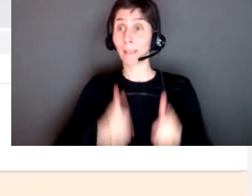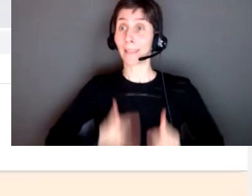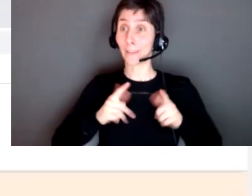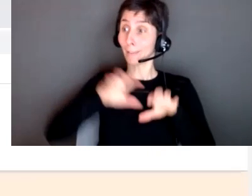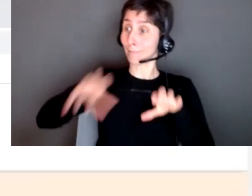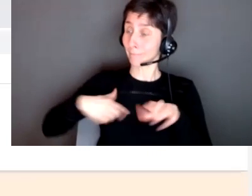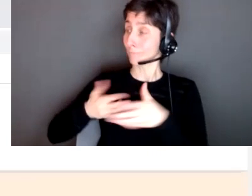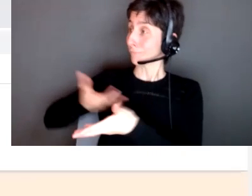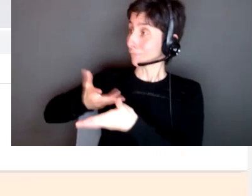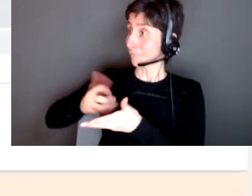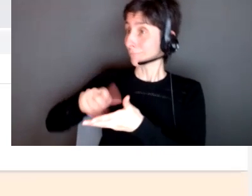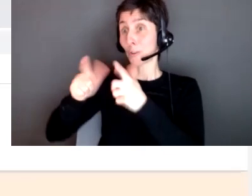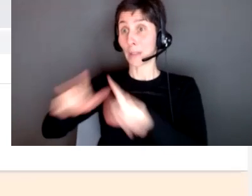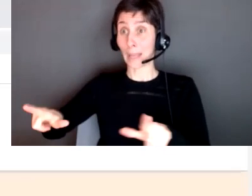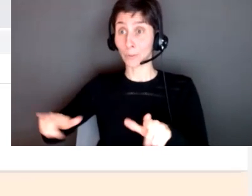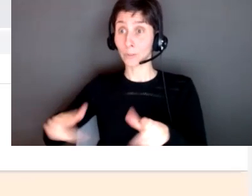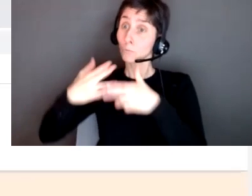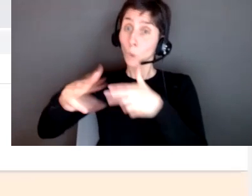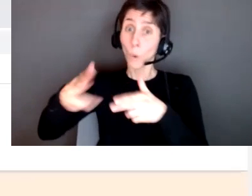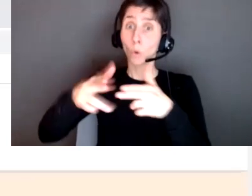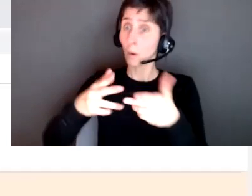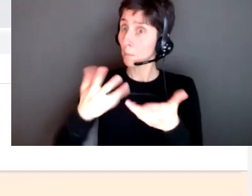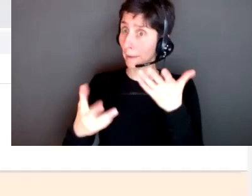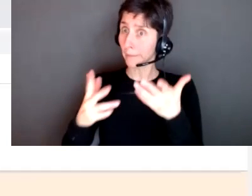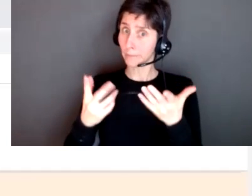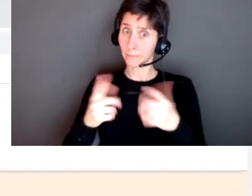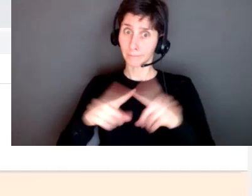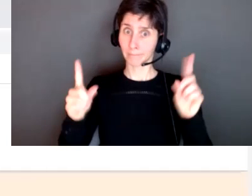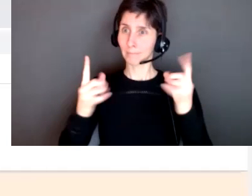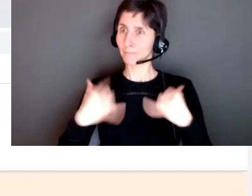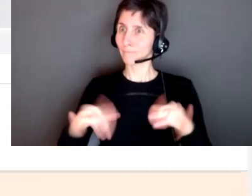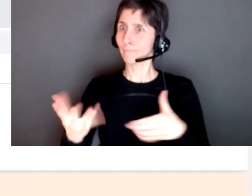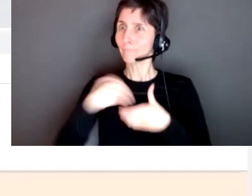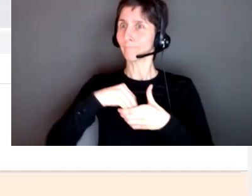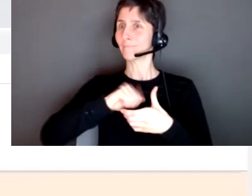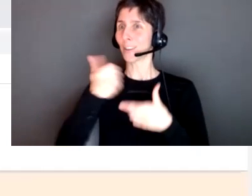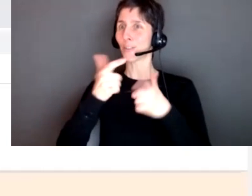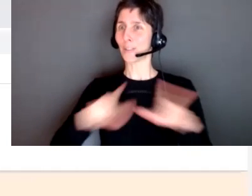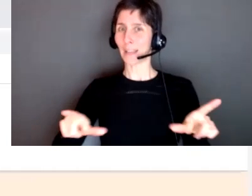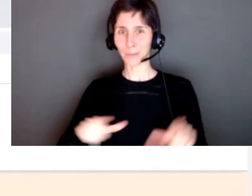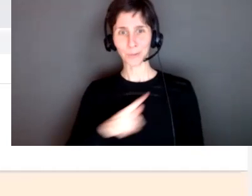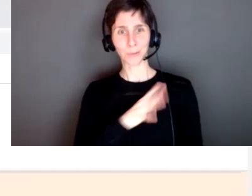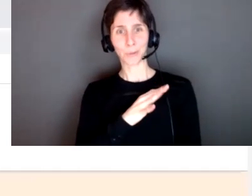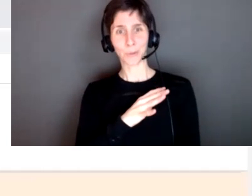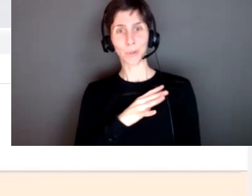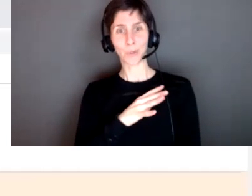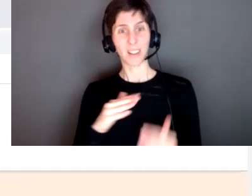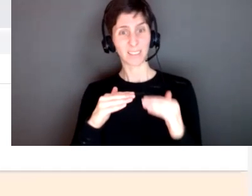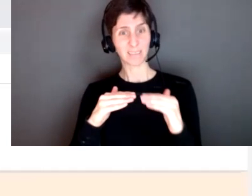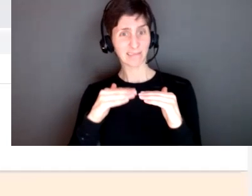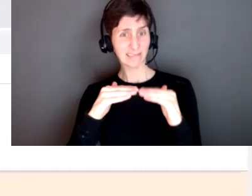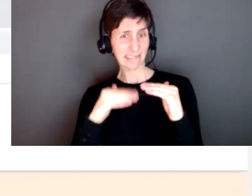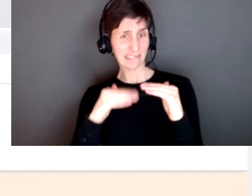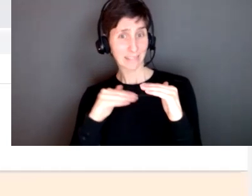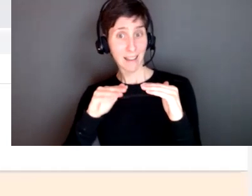conversation but you're still interacting in another language so that's that's really cool to see how almost half of the class or more than half